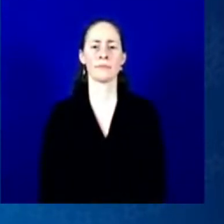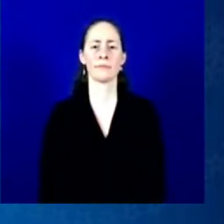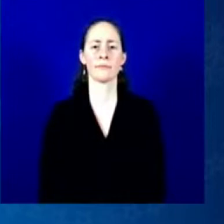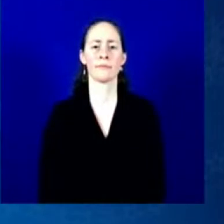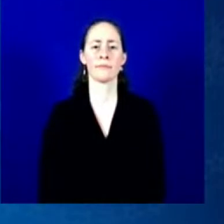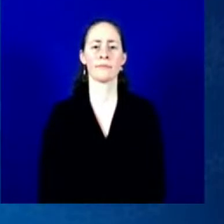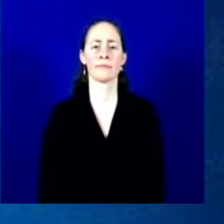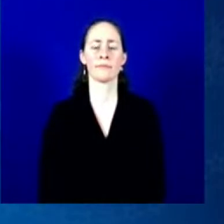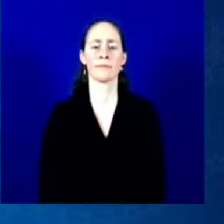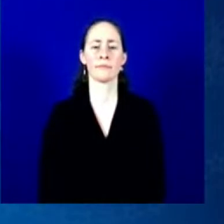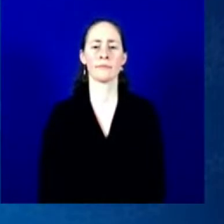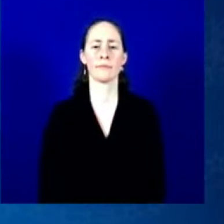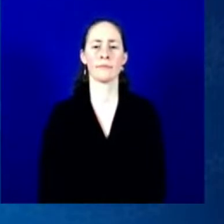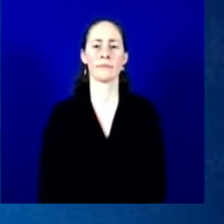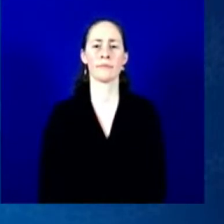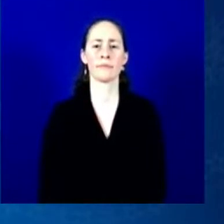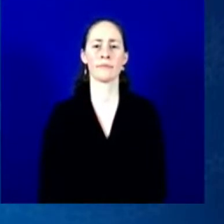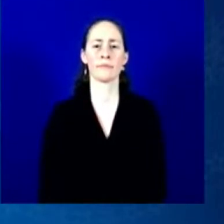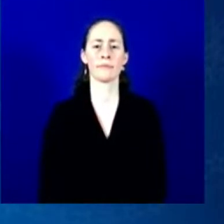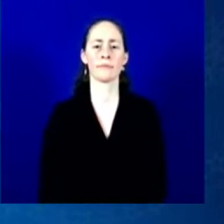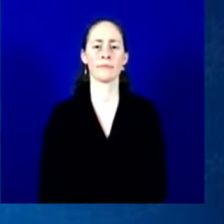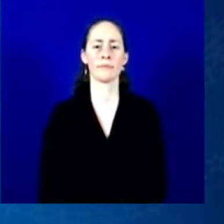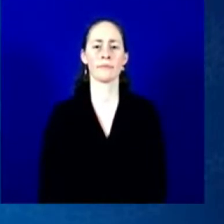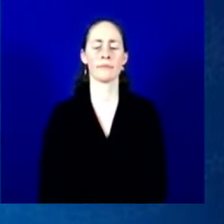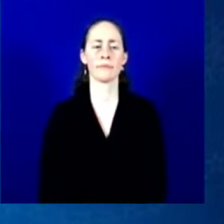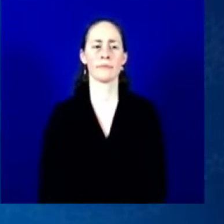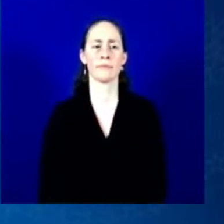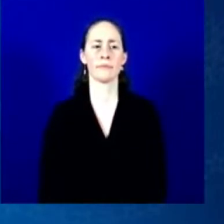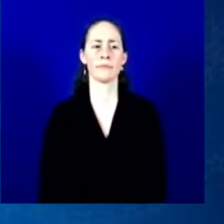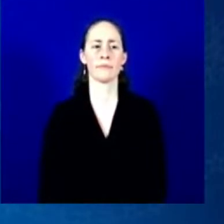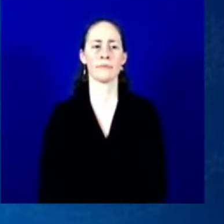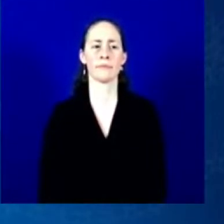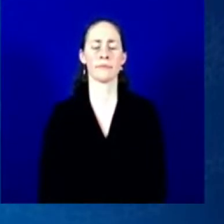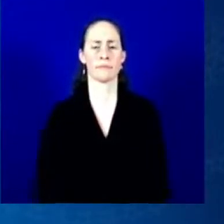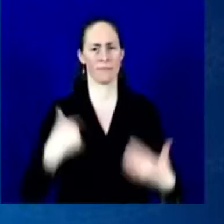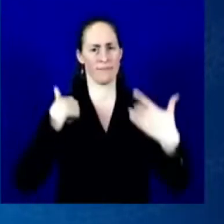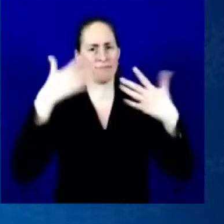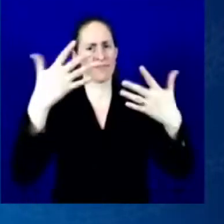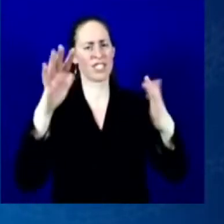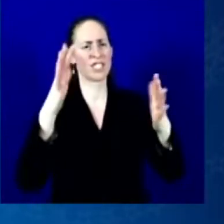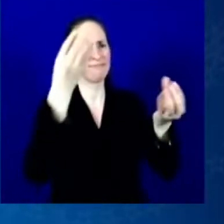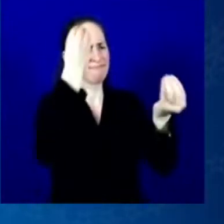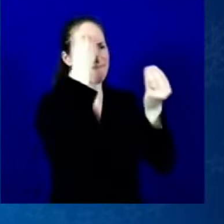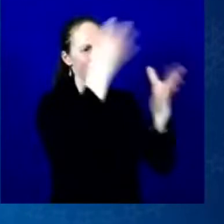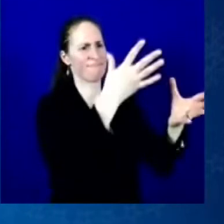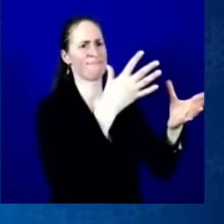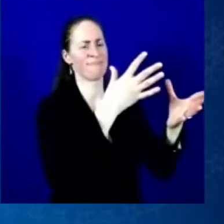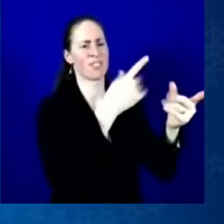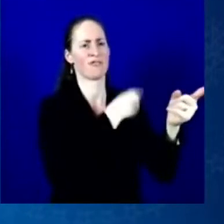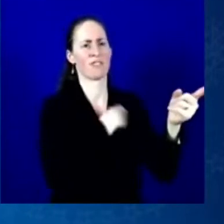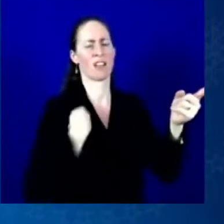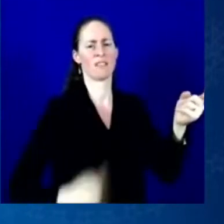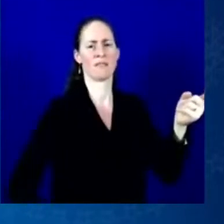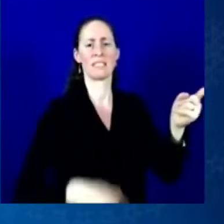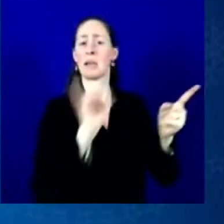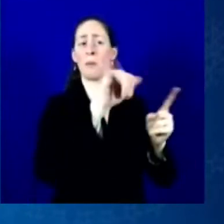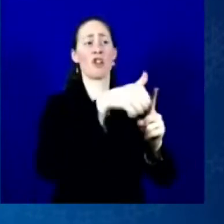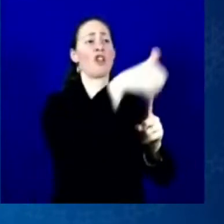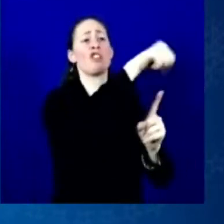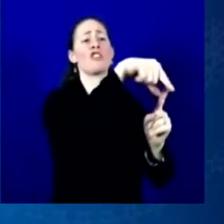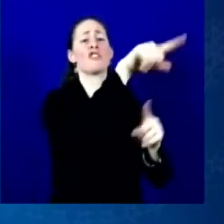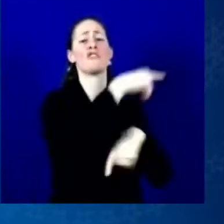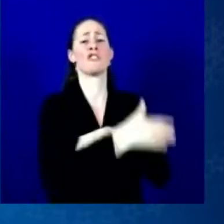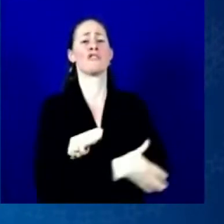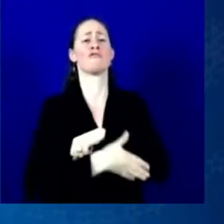I told him what I've said to many world leaders, that America will not back away from our commitments, our commitment to human